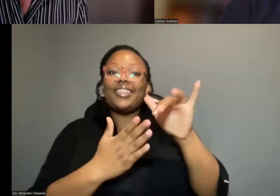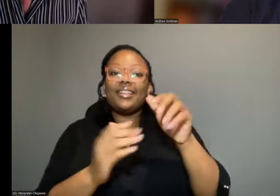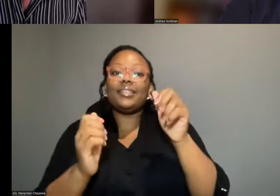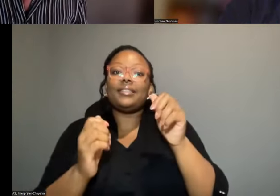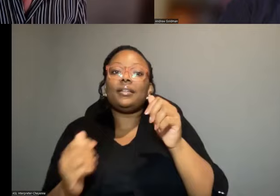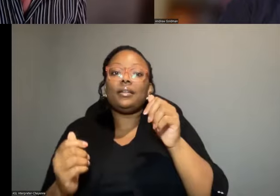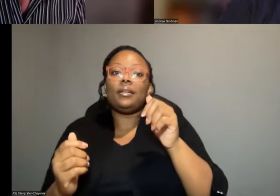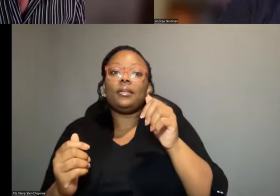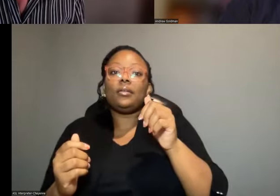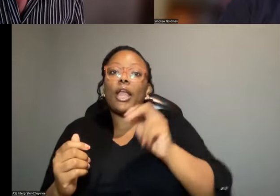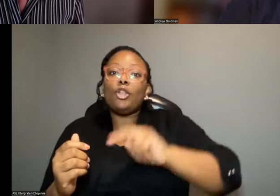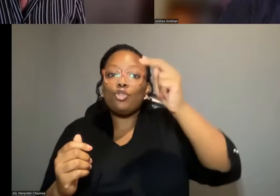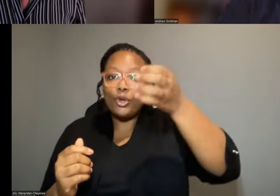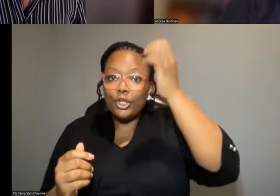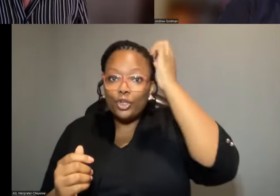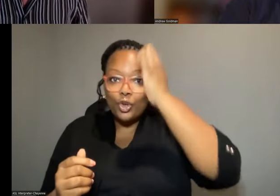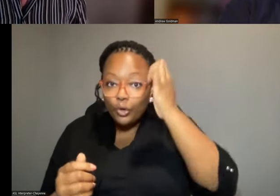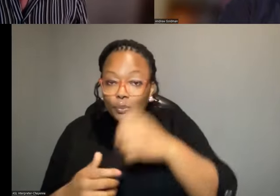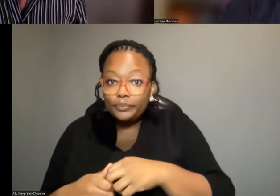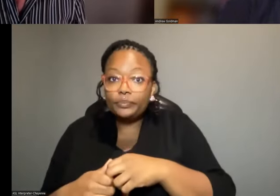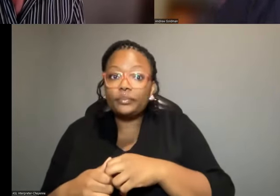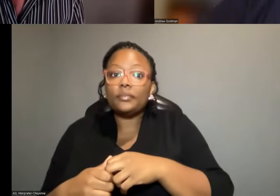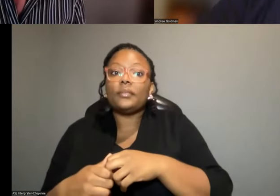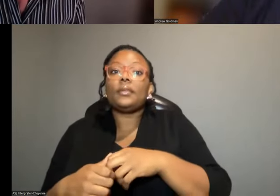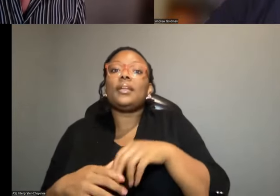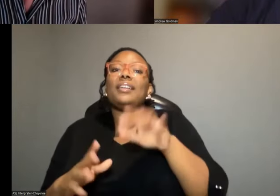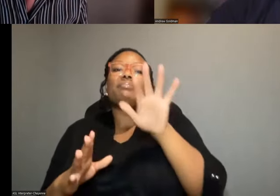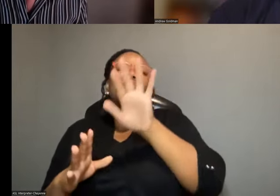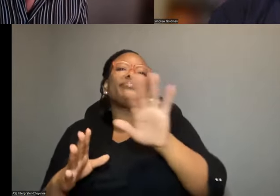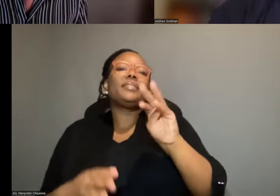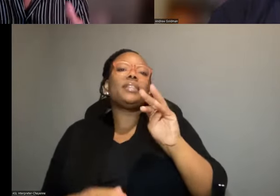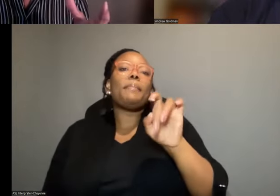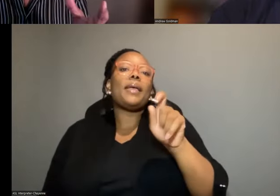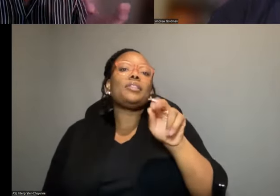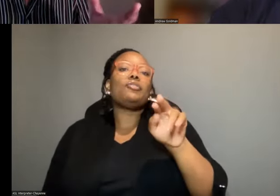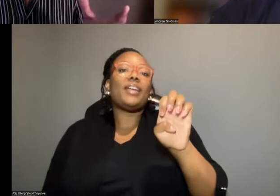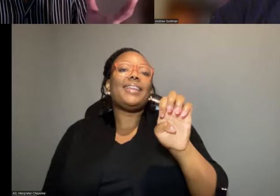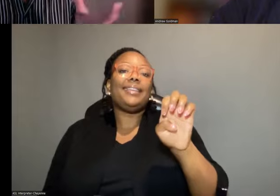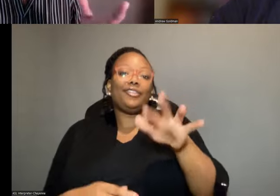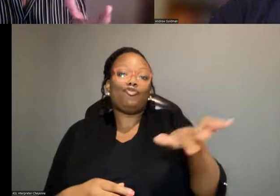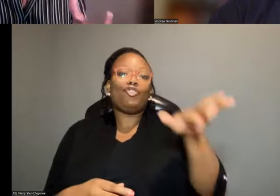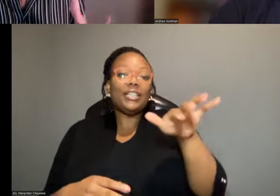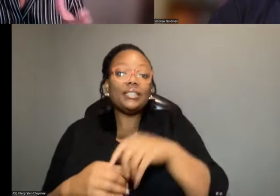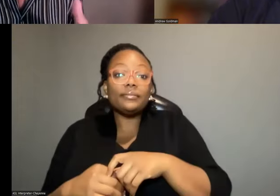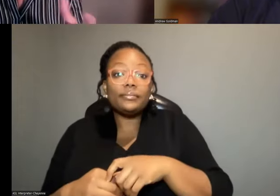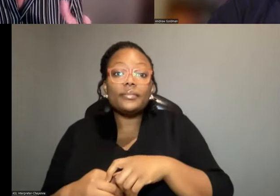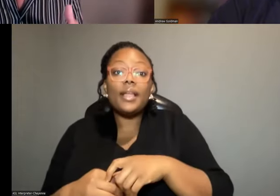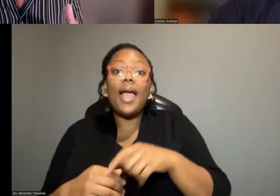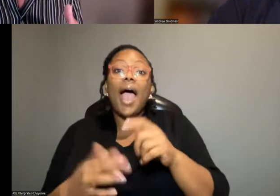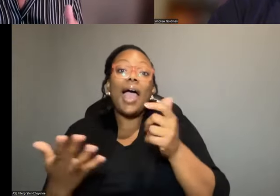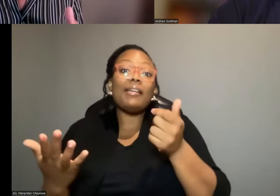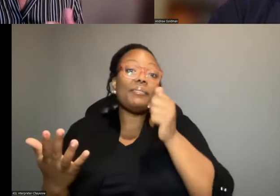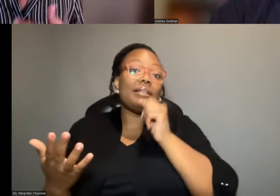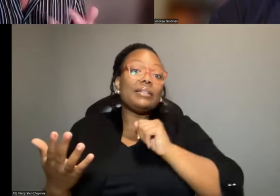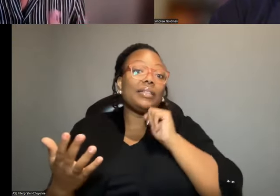northern Europe, basically, the Mediterranean region, I should say, and the Adriatic coast. I've been quite conservative with 2